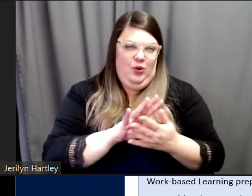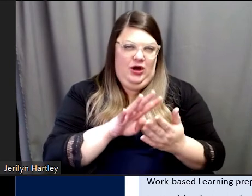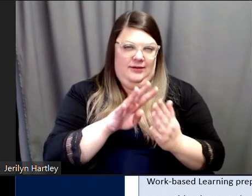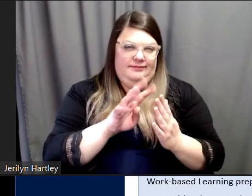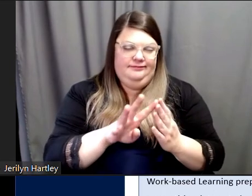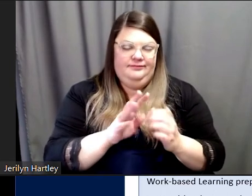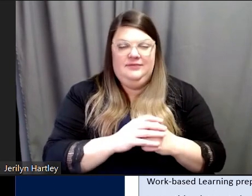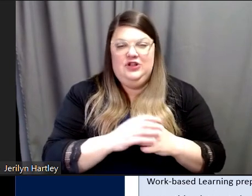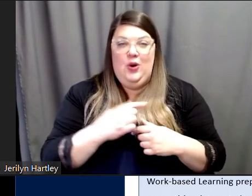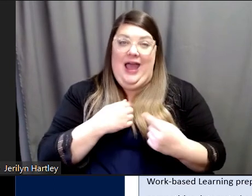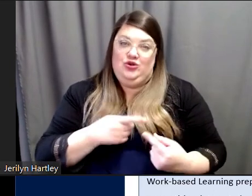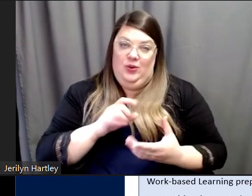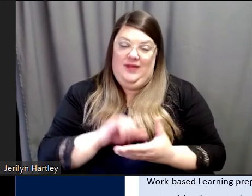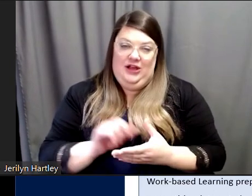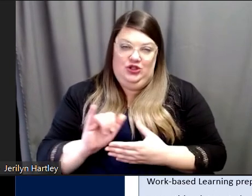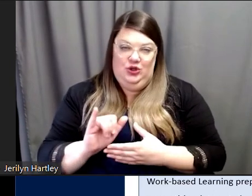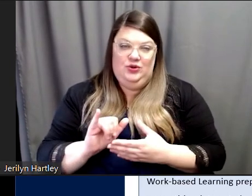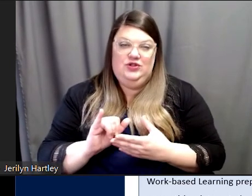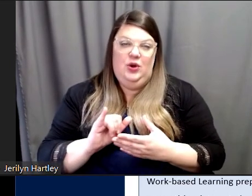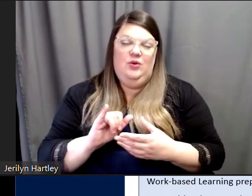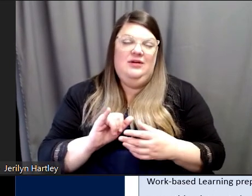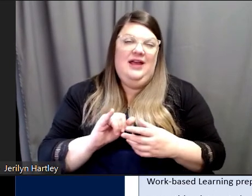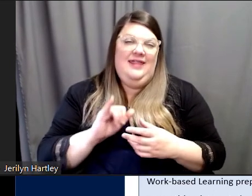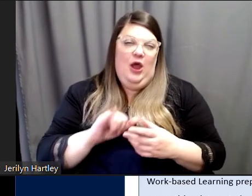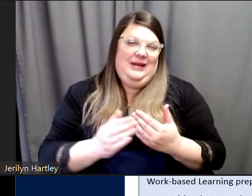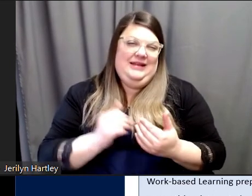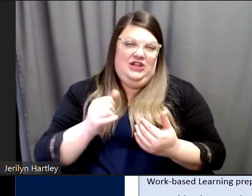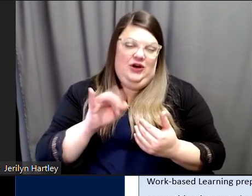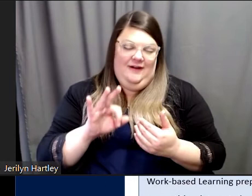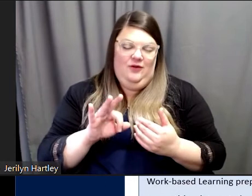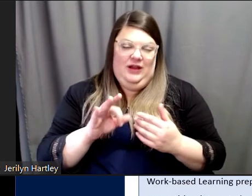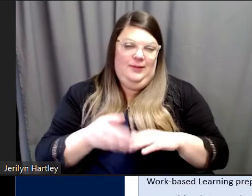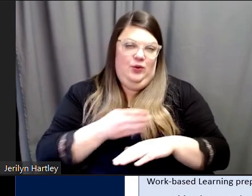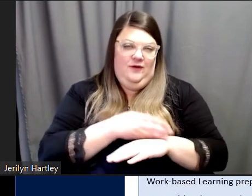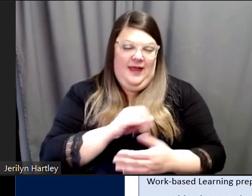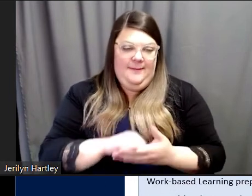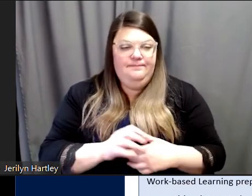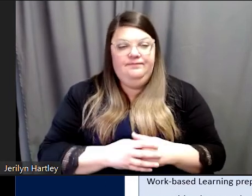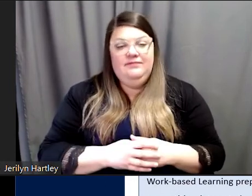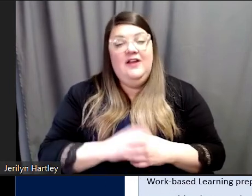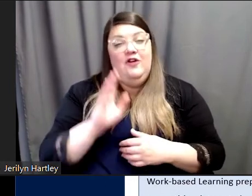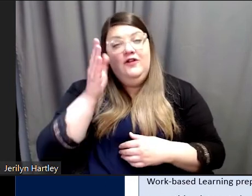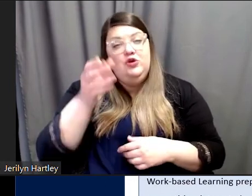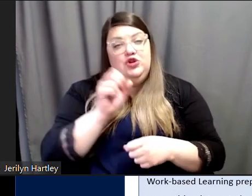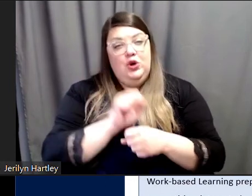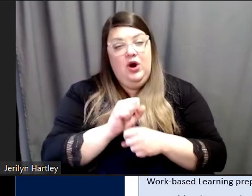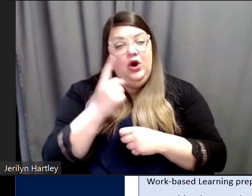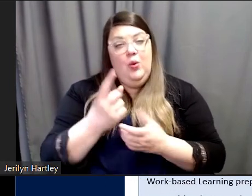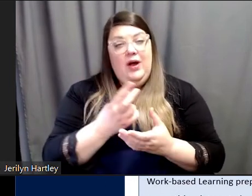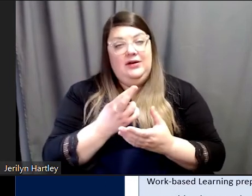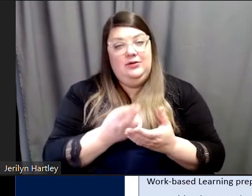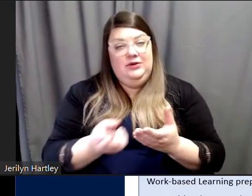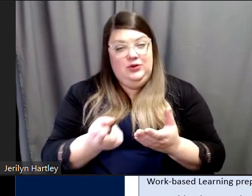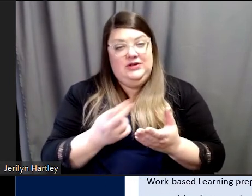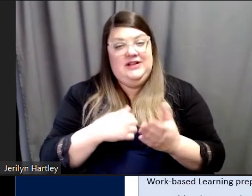increasing that as well would make it easier to identify results. And then for future work, one of the resources that I found said that training of